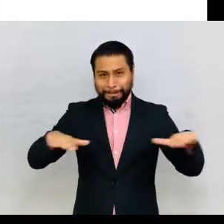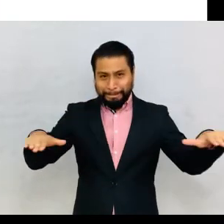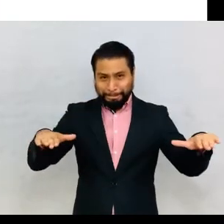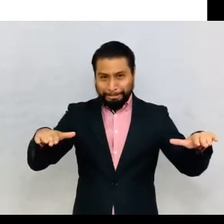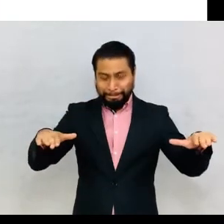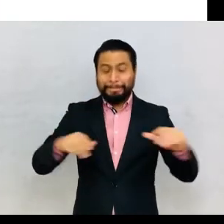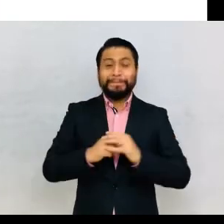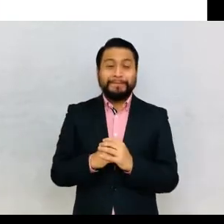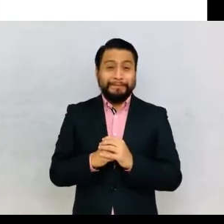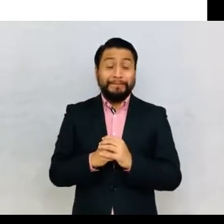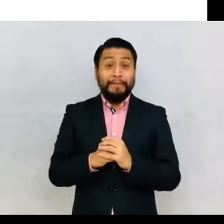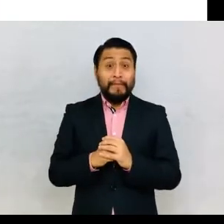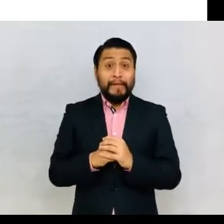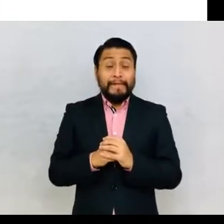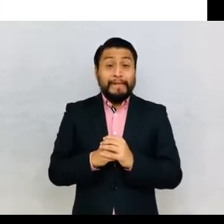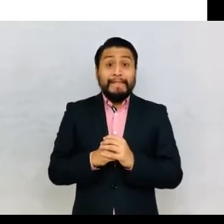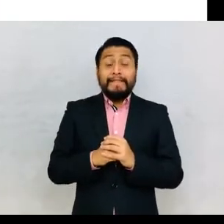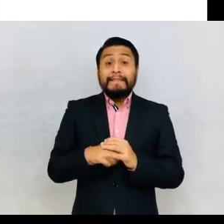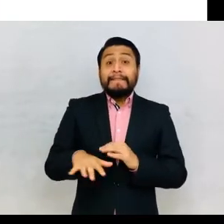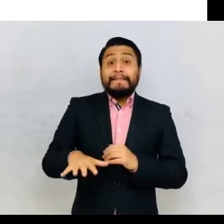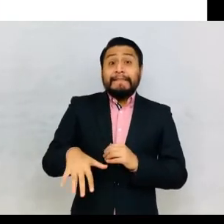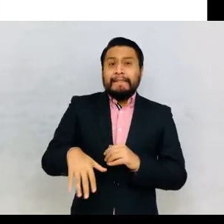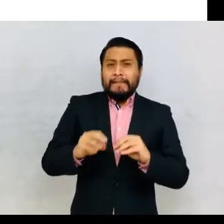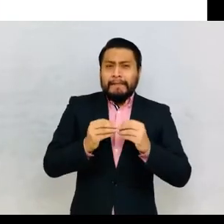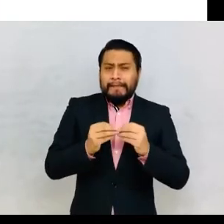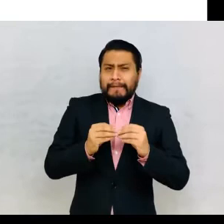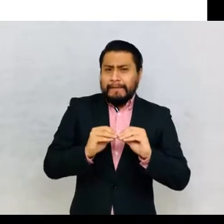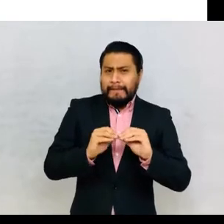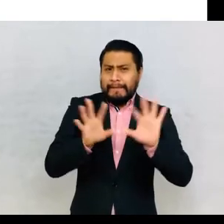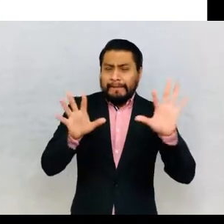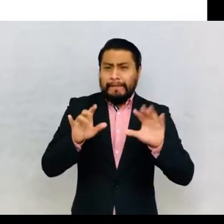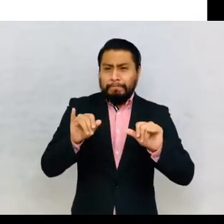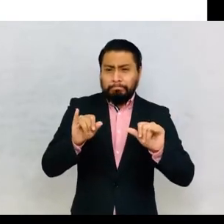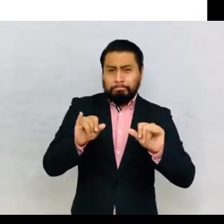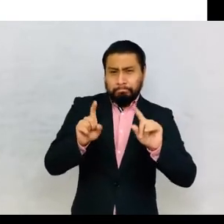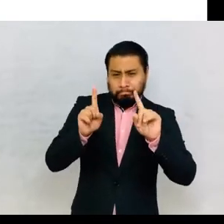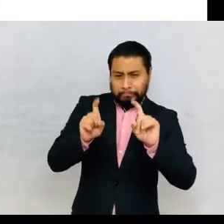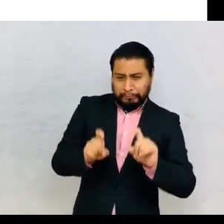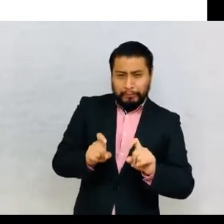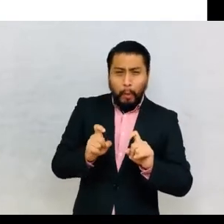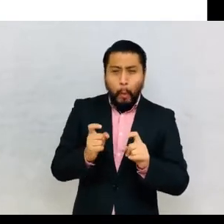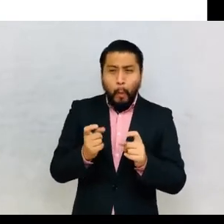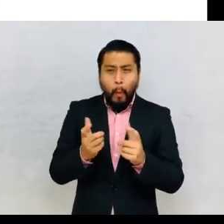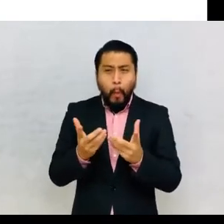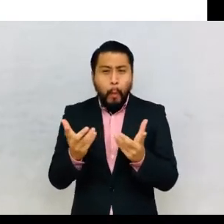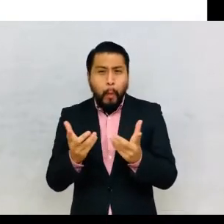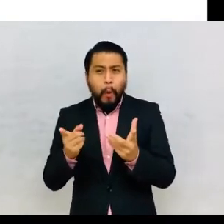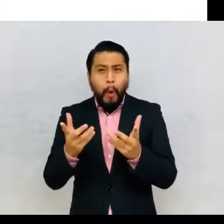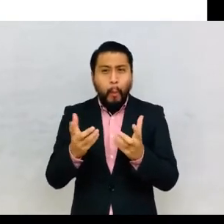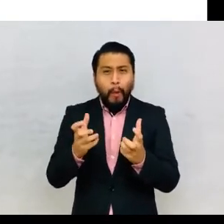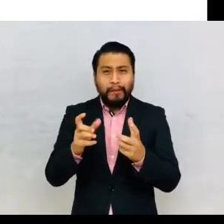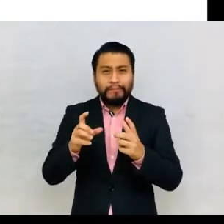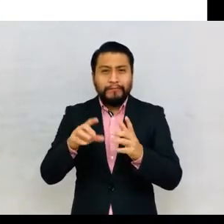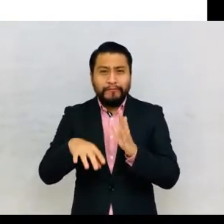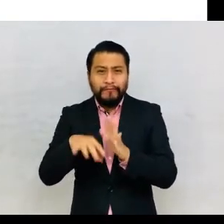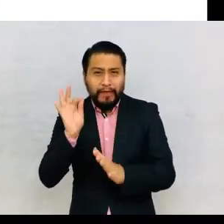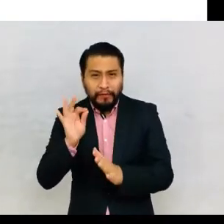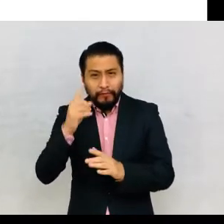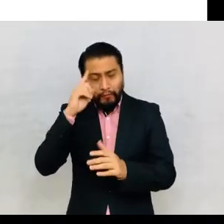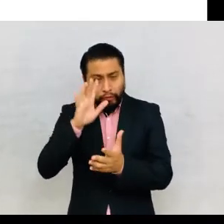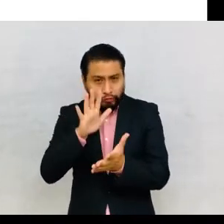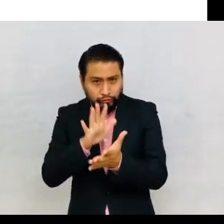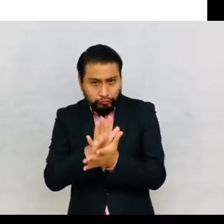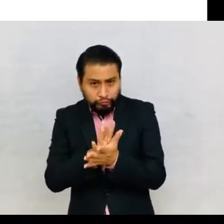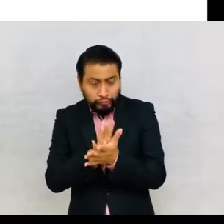Without yet being very clear on what the tests invented in the laboratories were looking for in their application to the school setting,